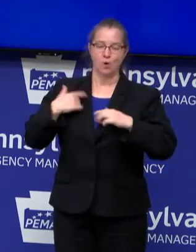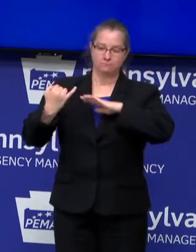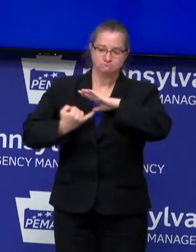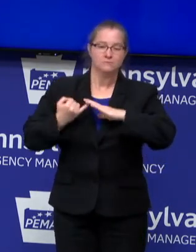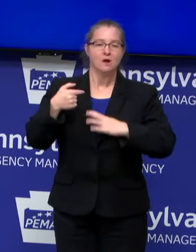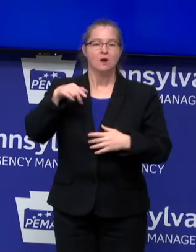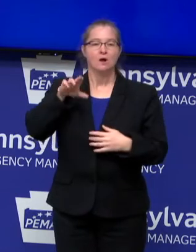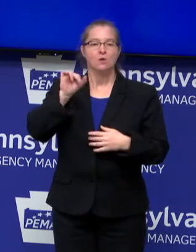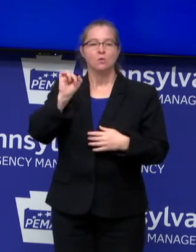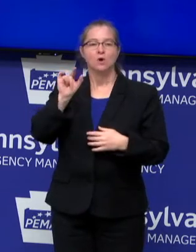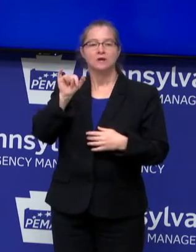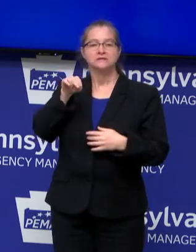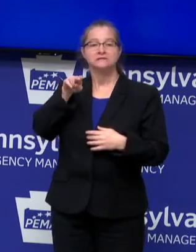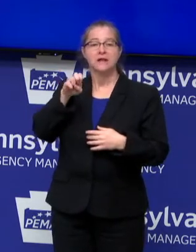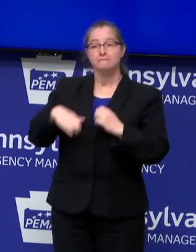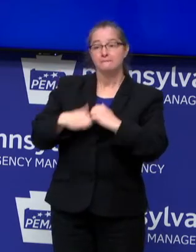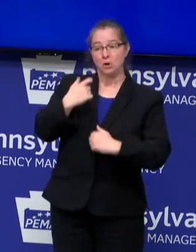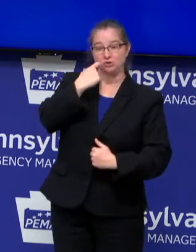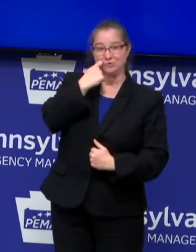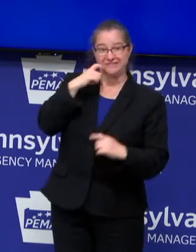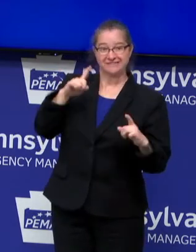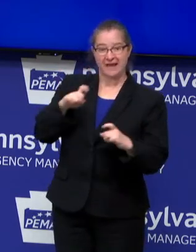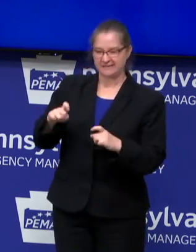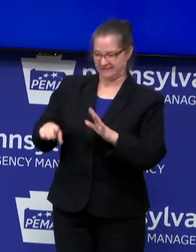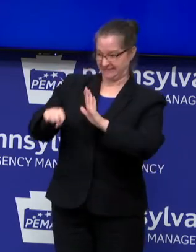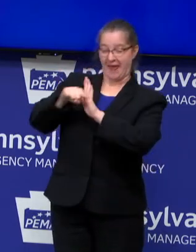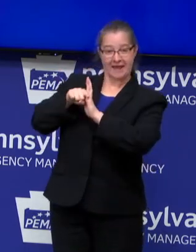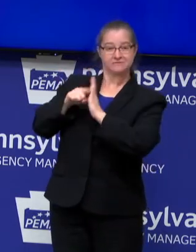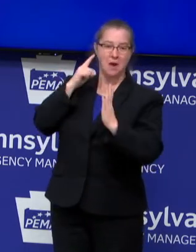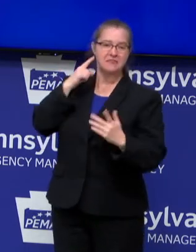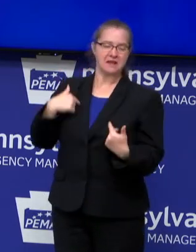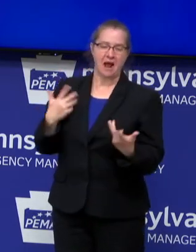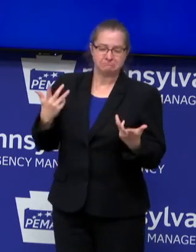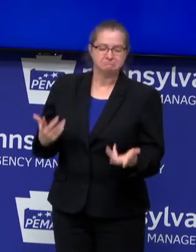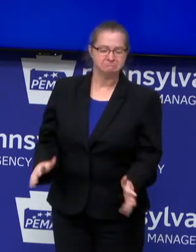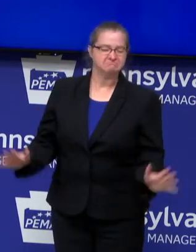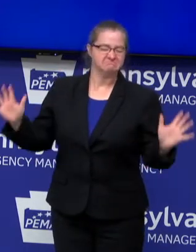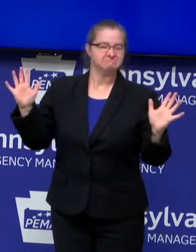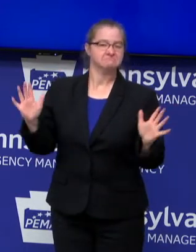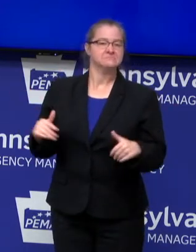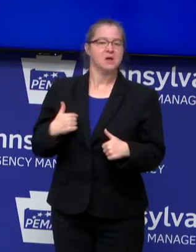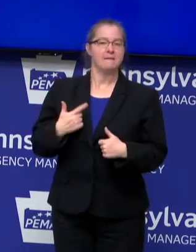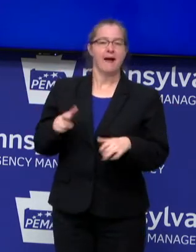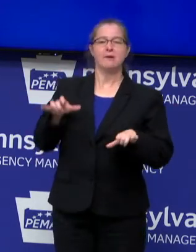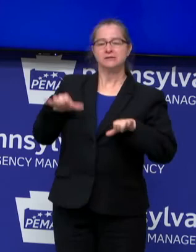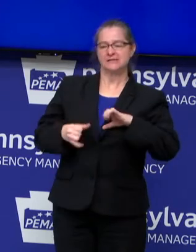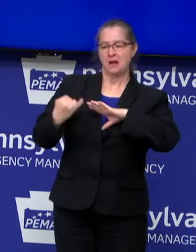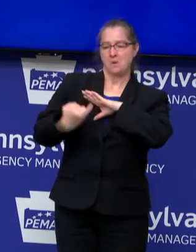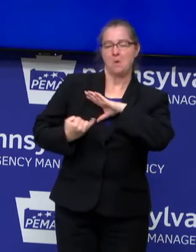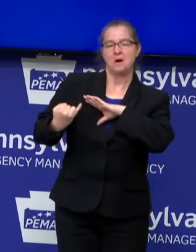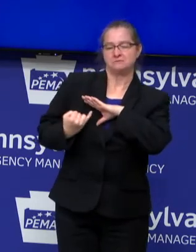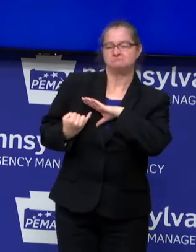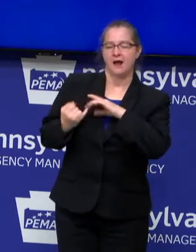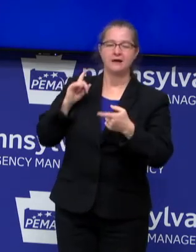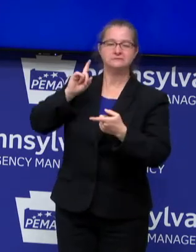My most recent test is negative. So I think I'm through this. And we'll stay in quarantine until I'm